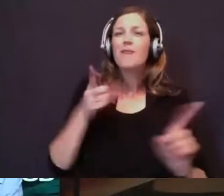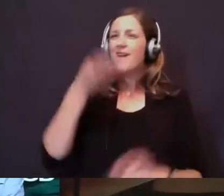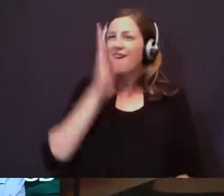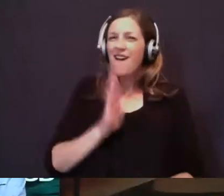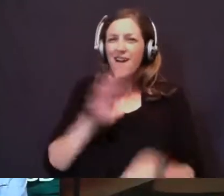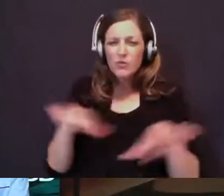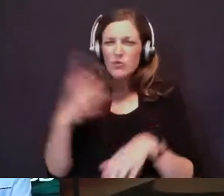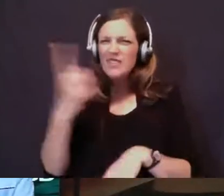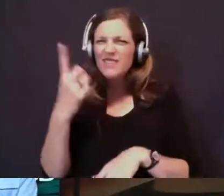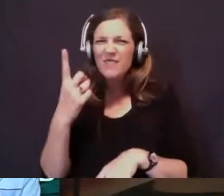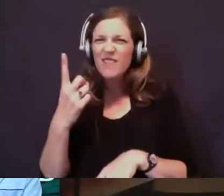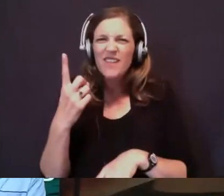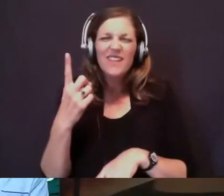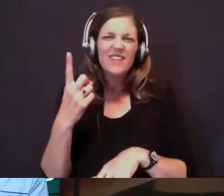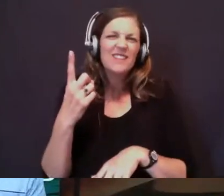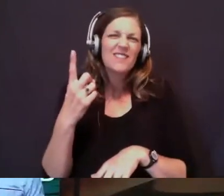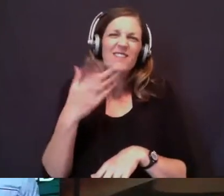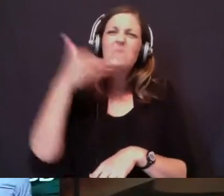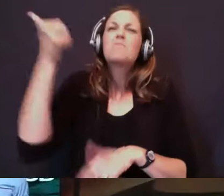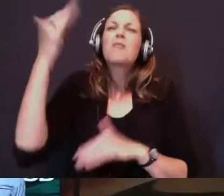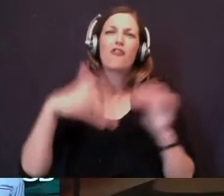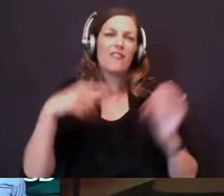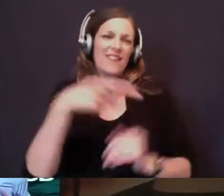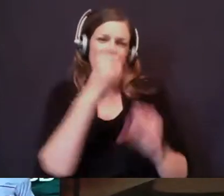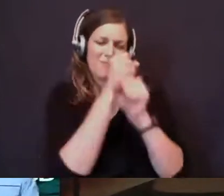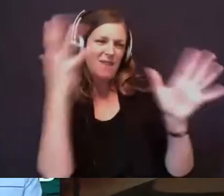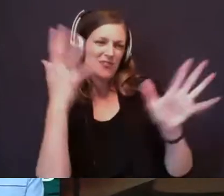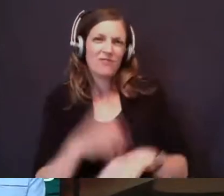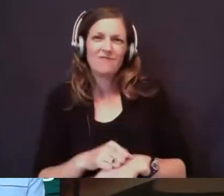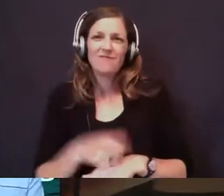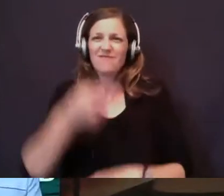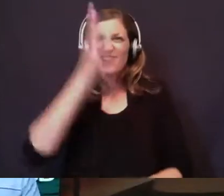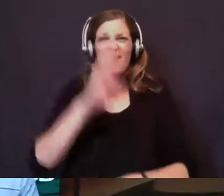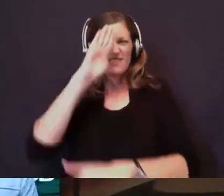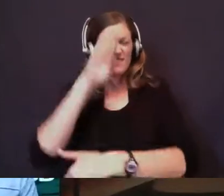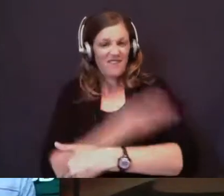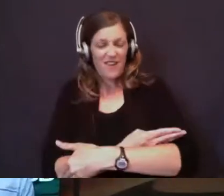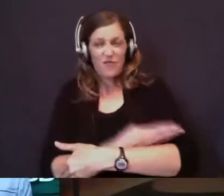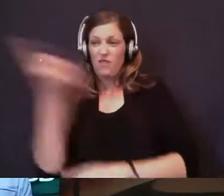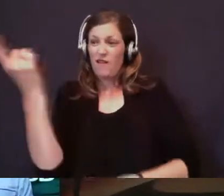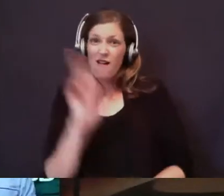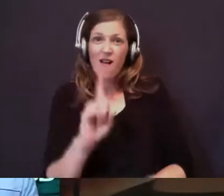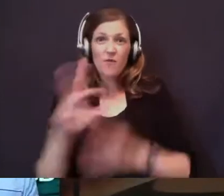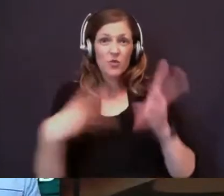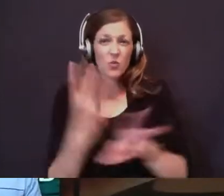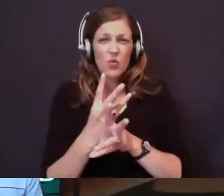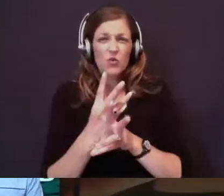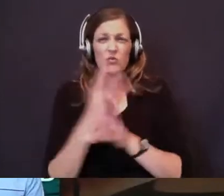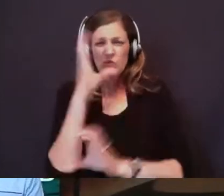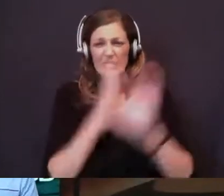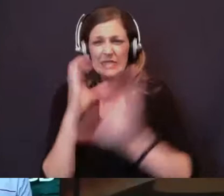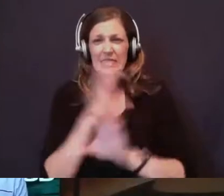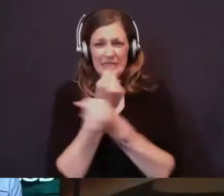greater than he could have imagined. God's son was to come into the world and to seek and save